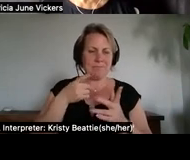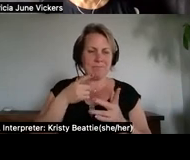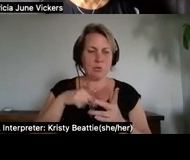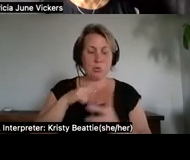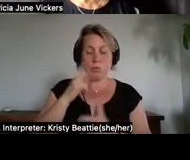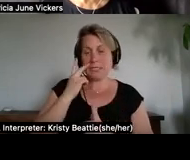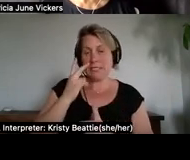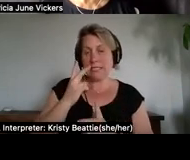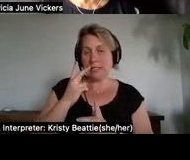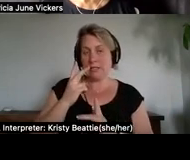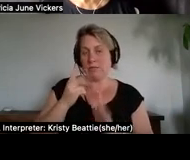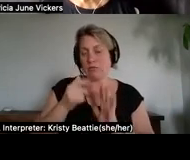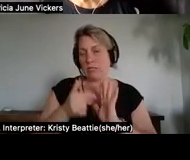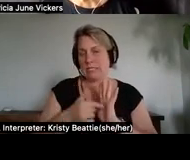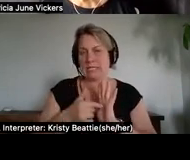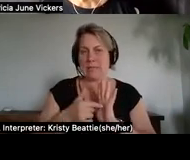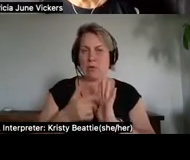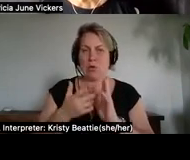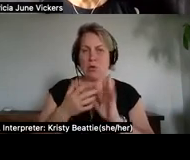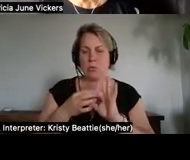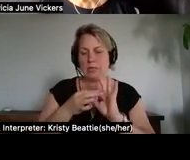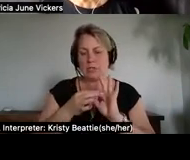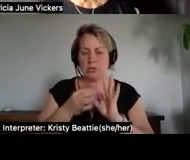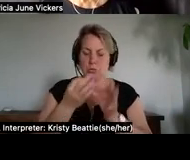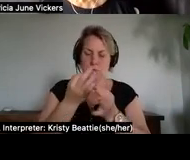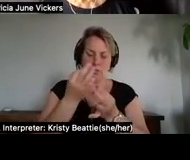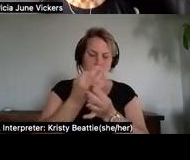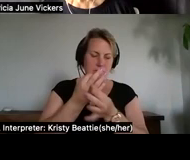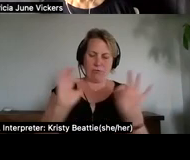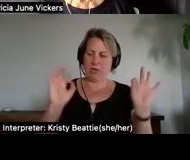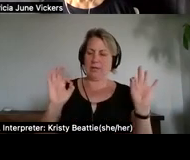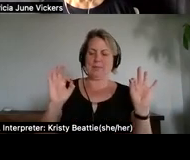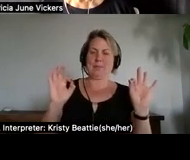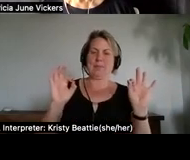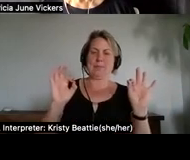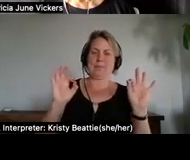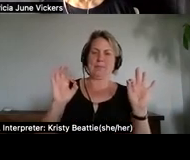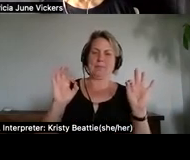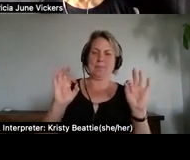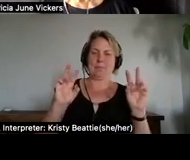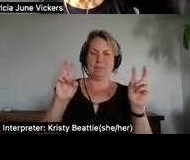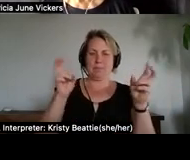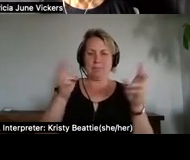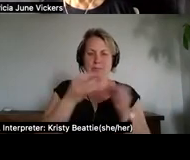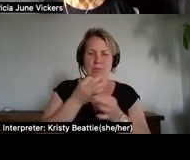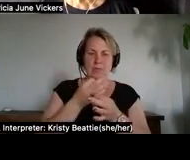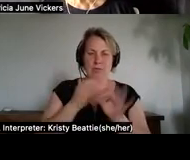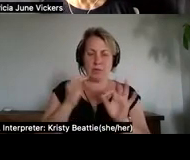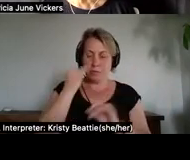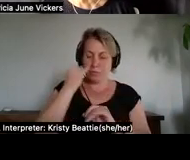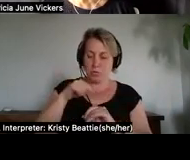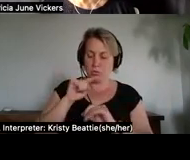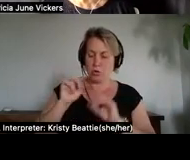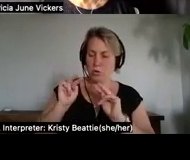we examine what is freedom then freedom if we're looking at our our ancestral principles